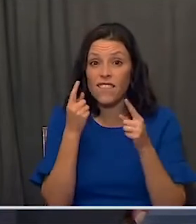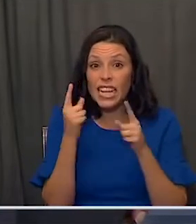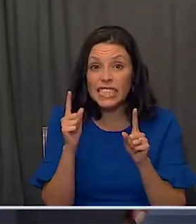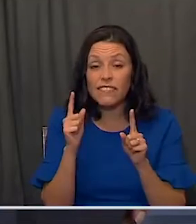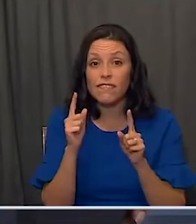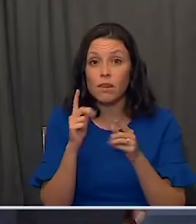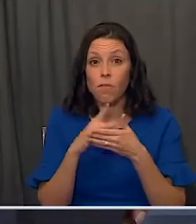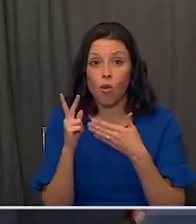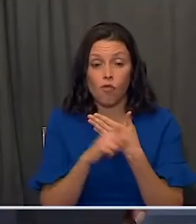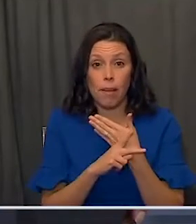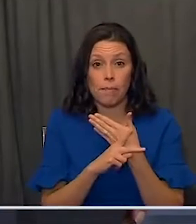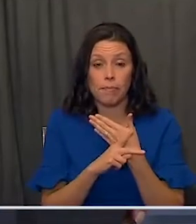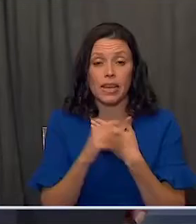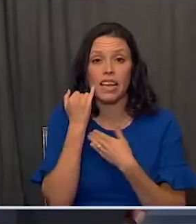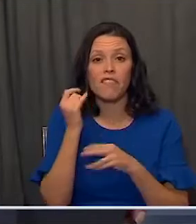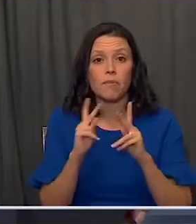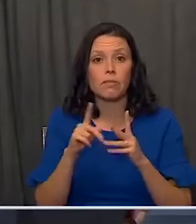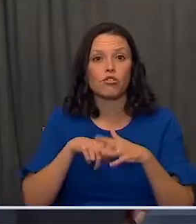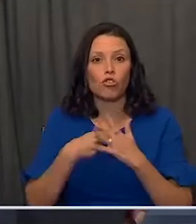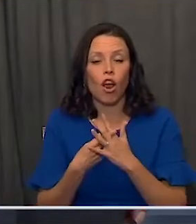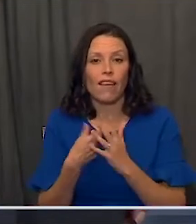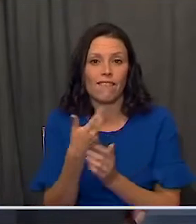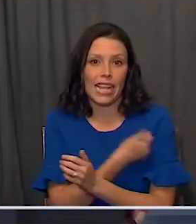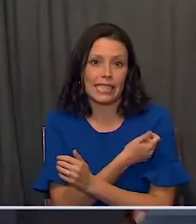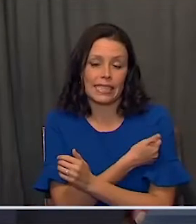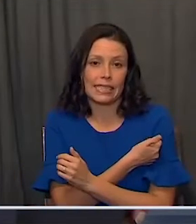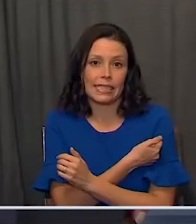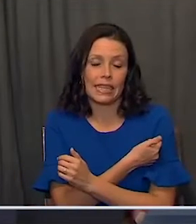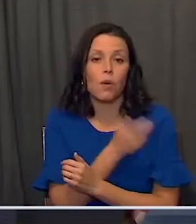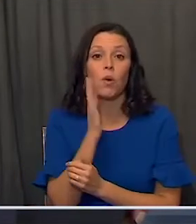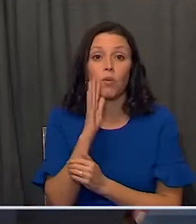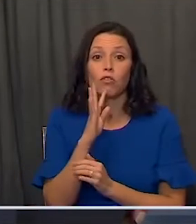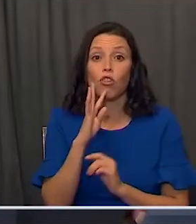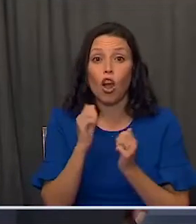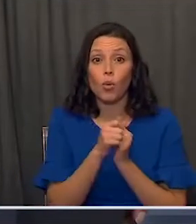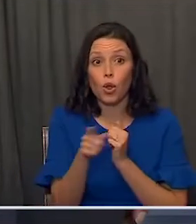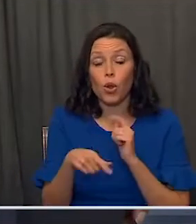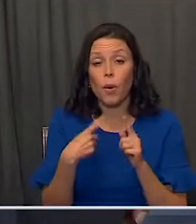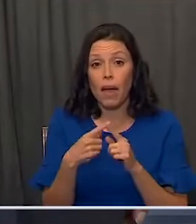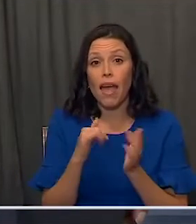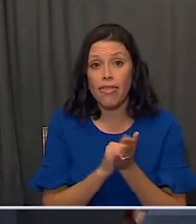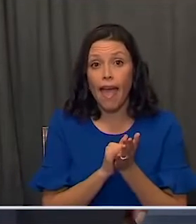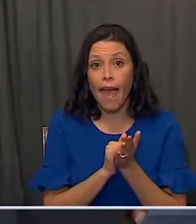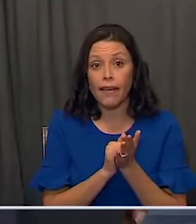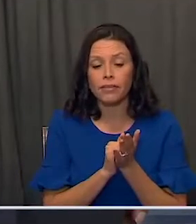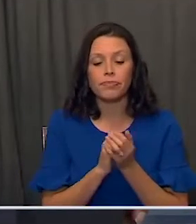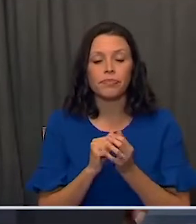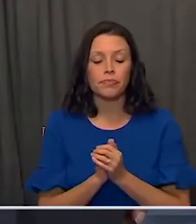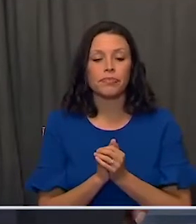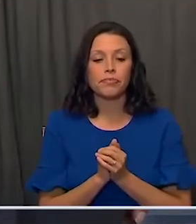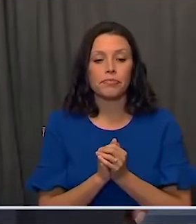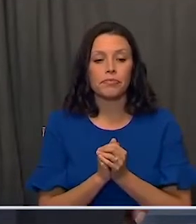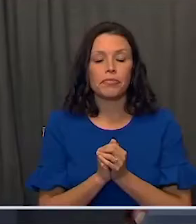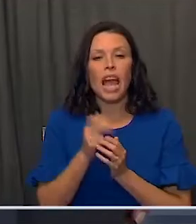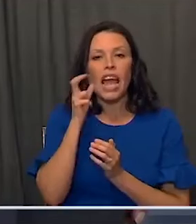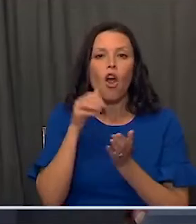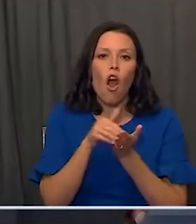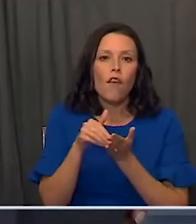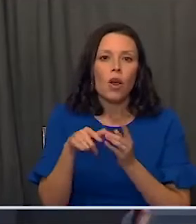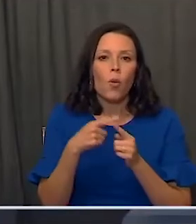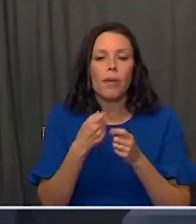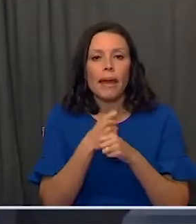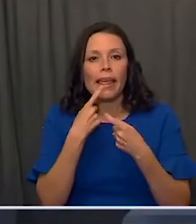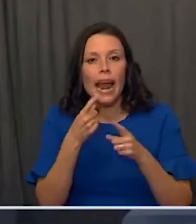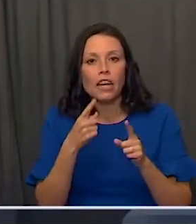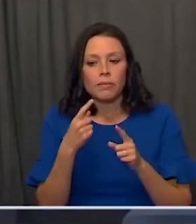program is when people take the vaccine. And we're going to be talking to you about that. And I hear a lot now when we made these